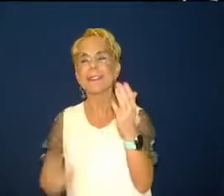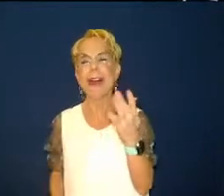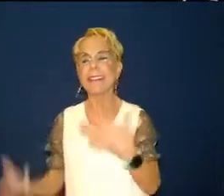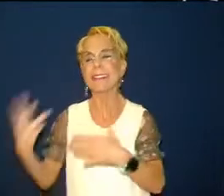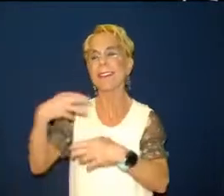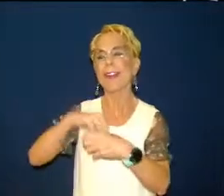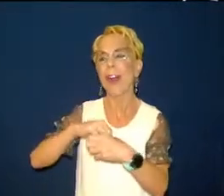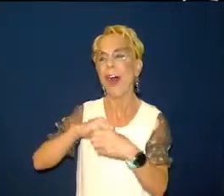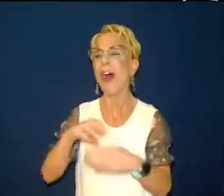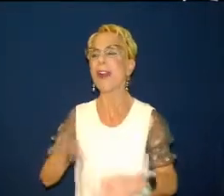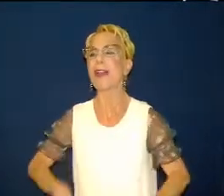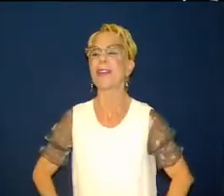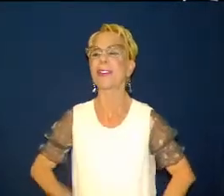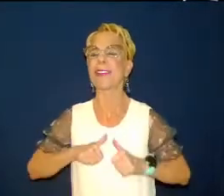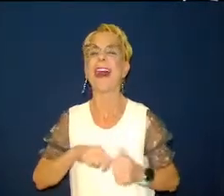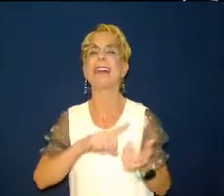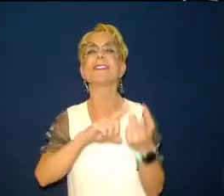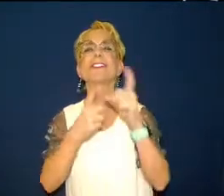jesus that changed them